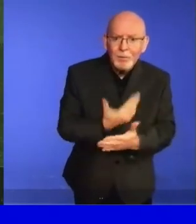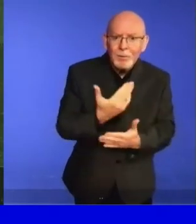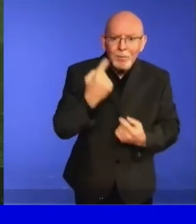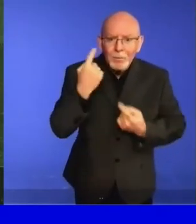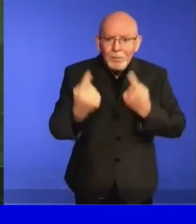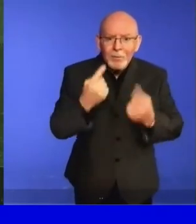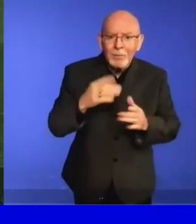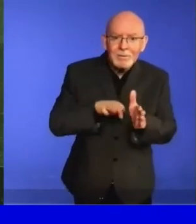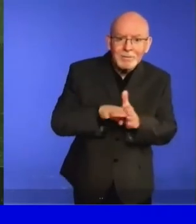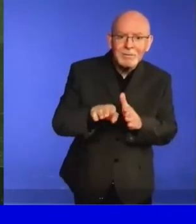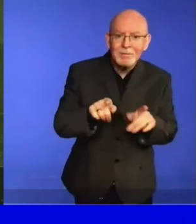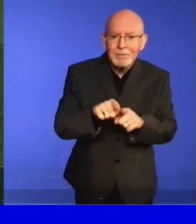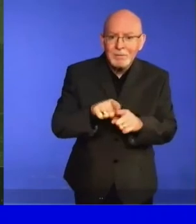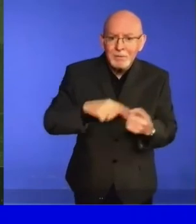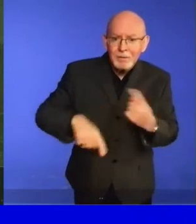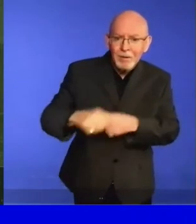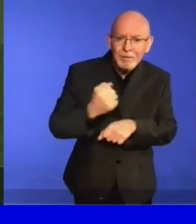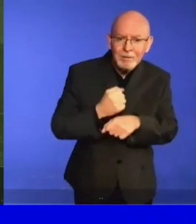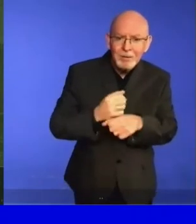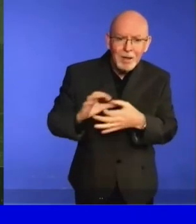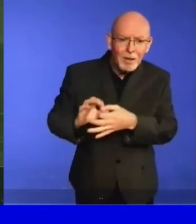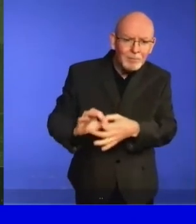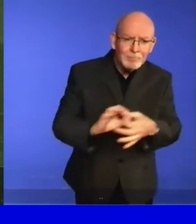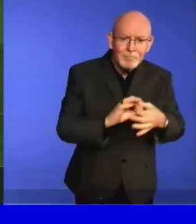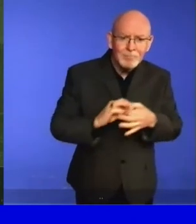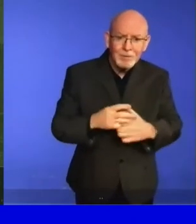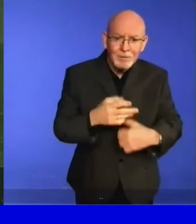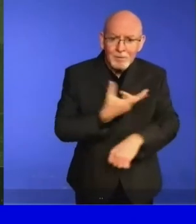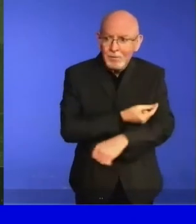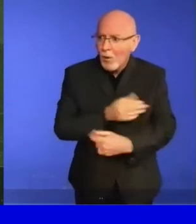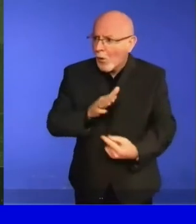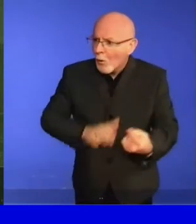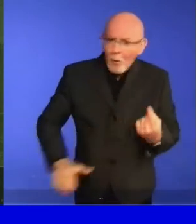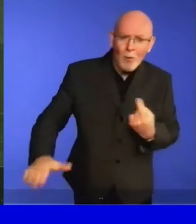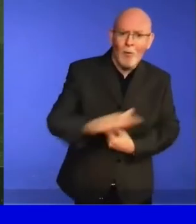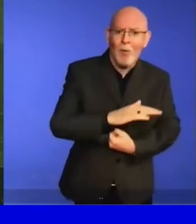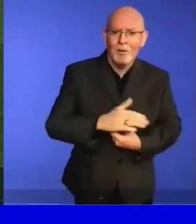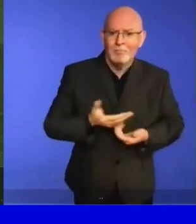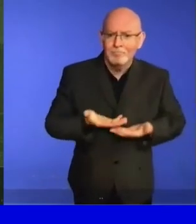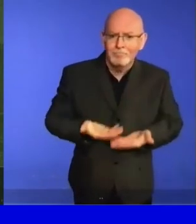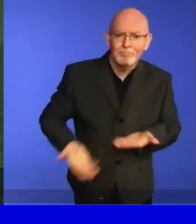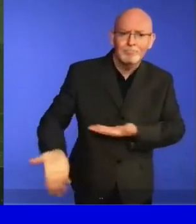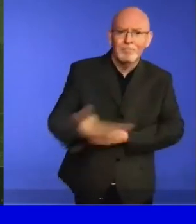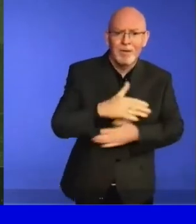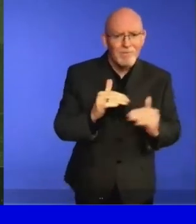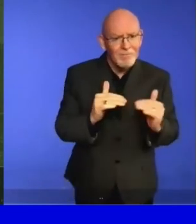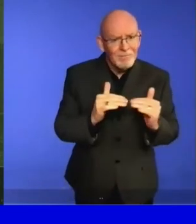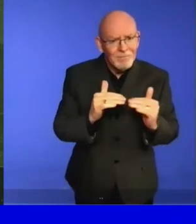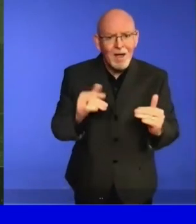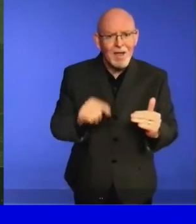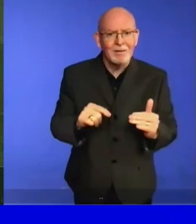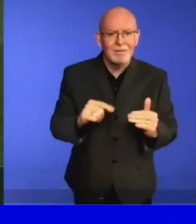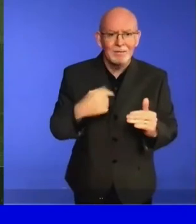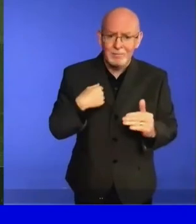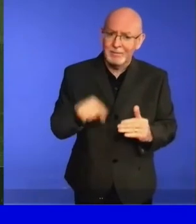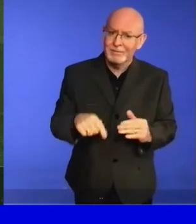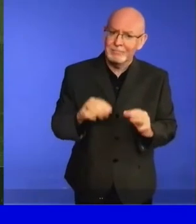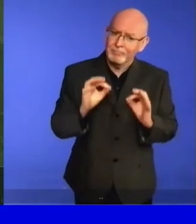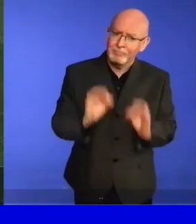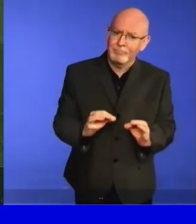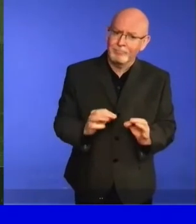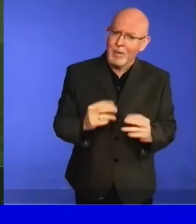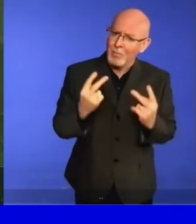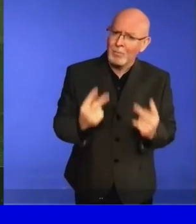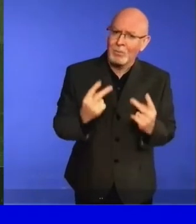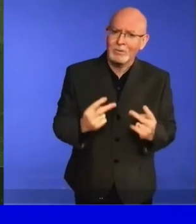painstakingly crafted over decades and which focus on those most vulnerable. Allow me to make